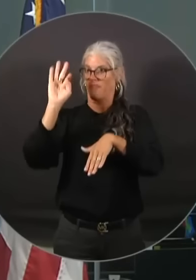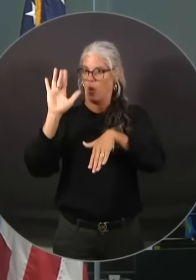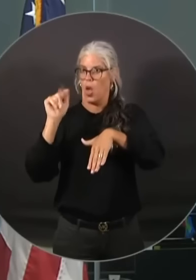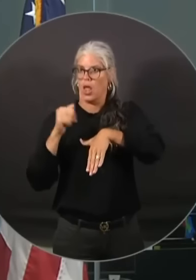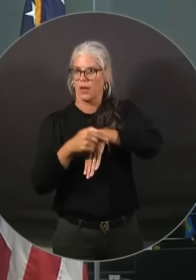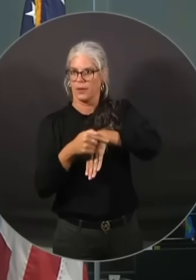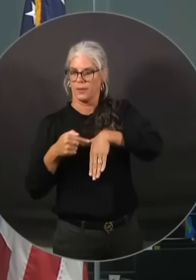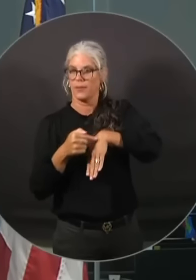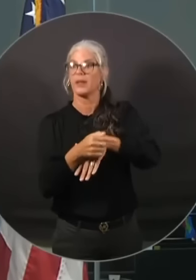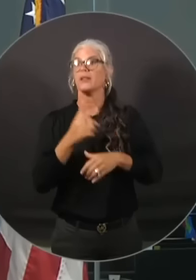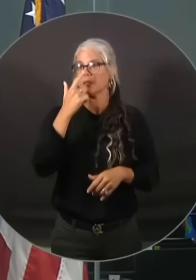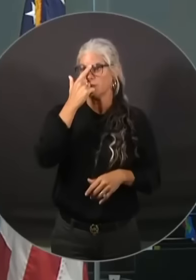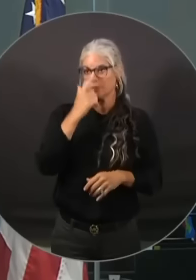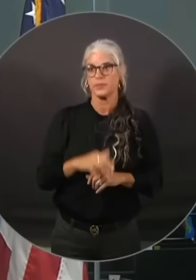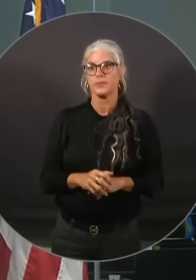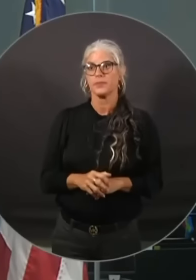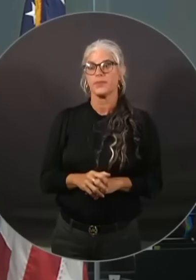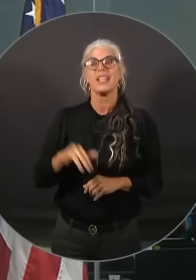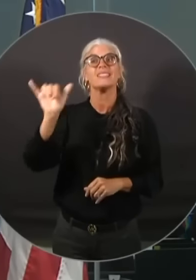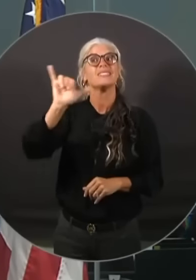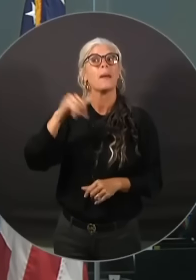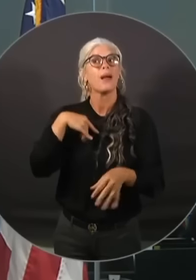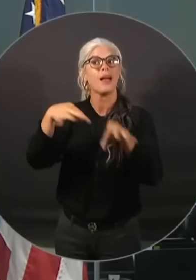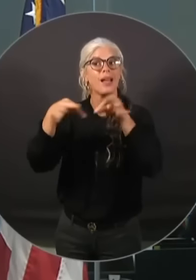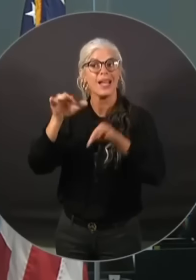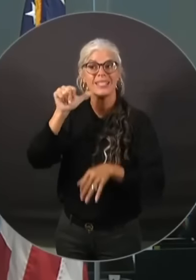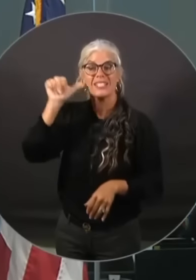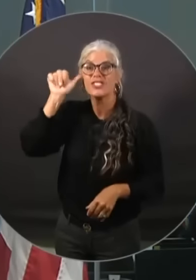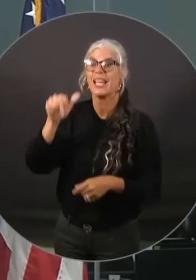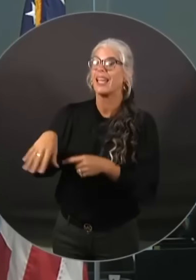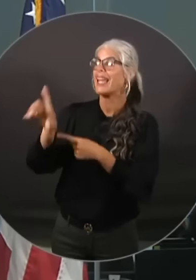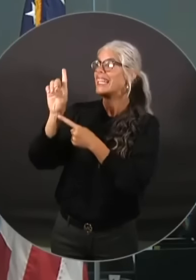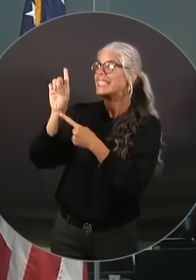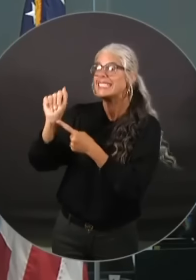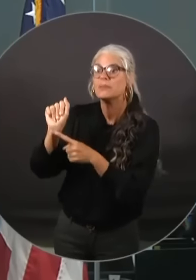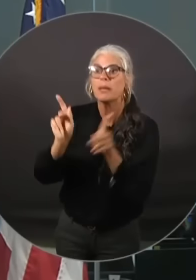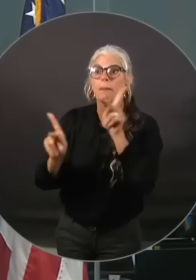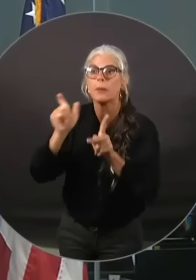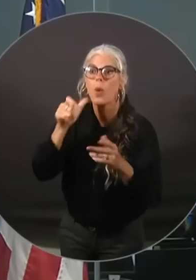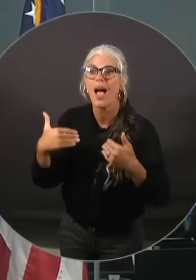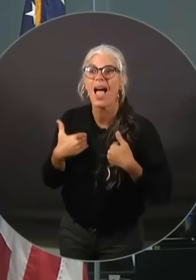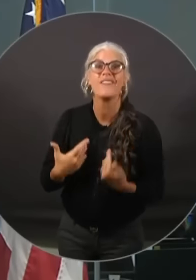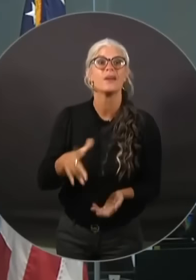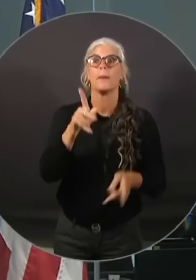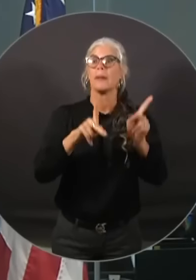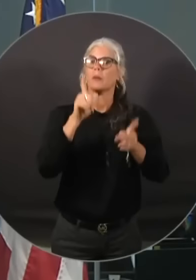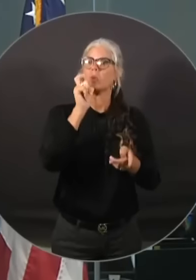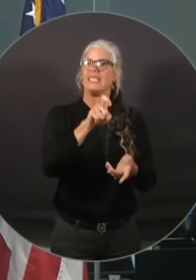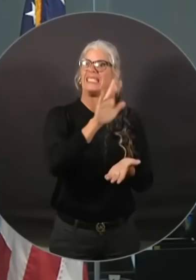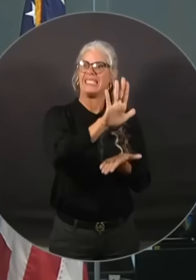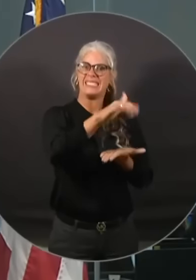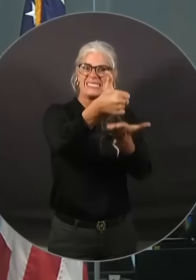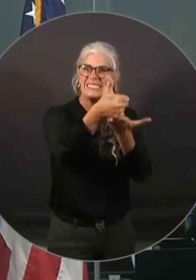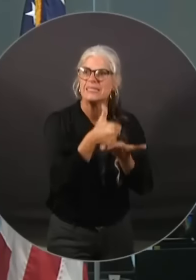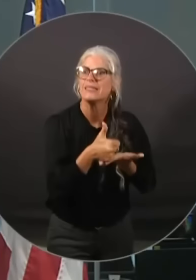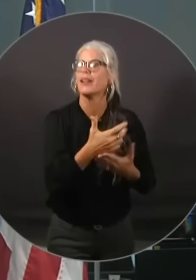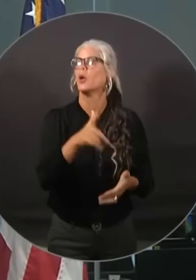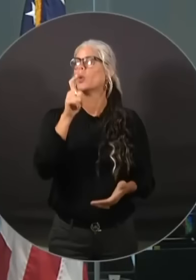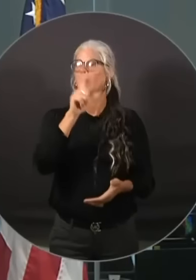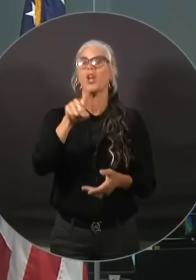people with disability or special needs. If you need assistance, you can sign up at SNR